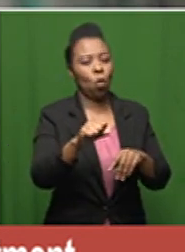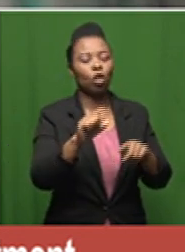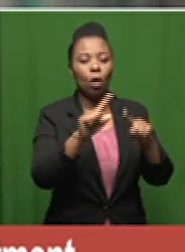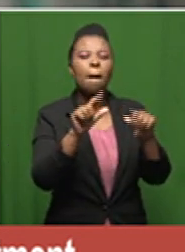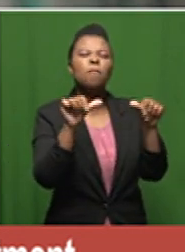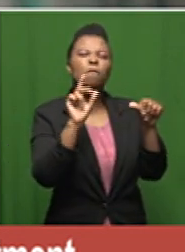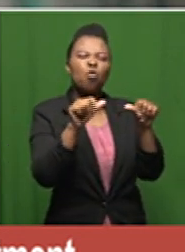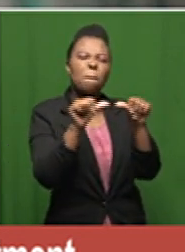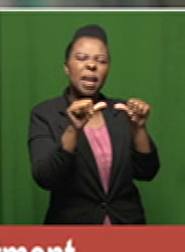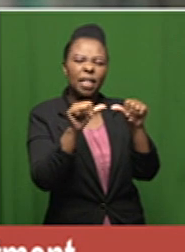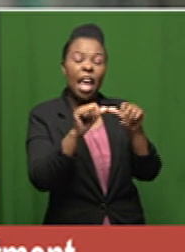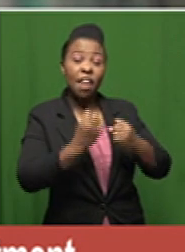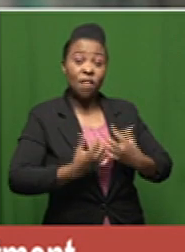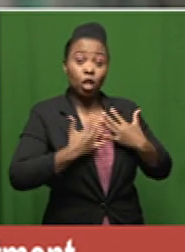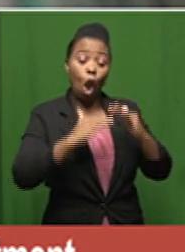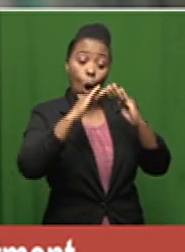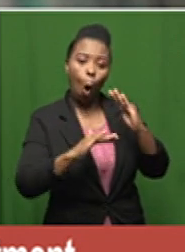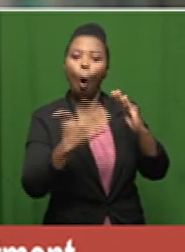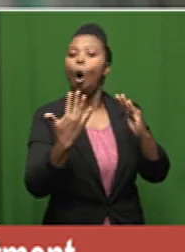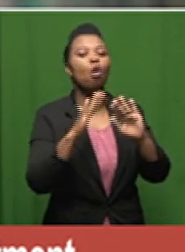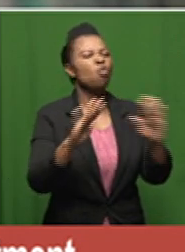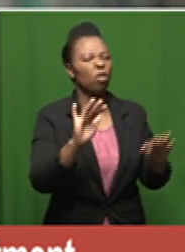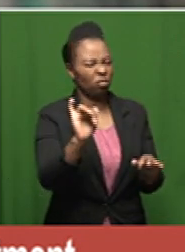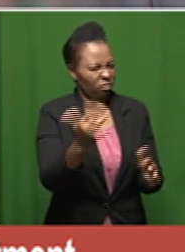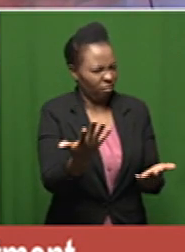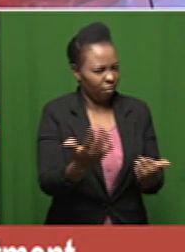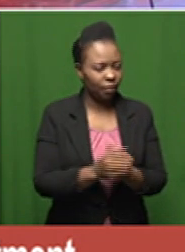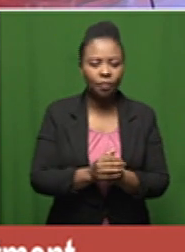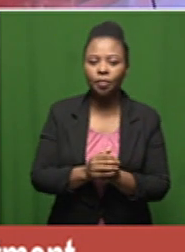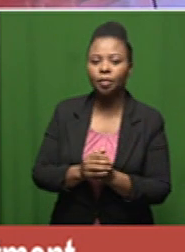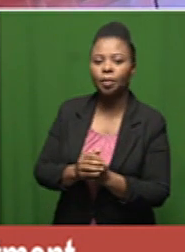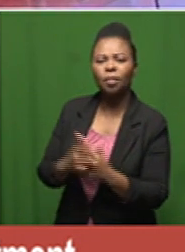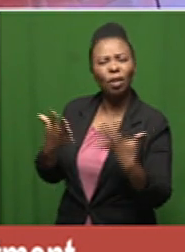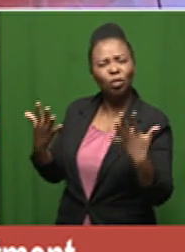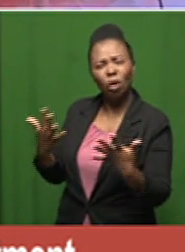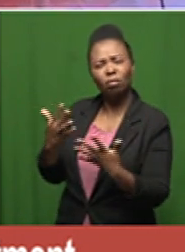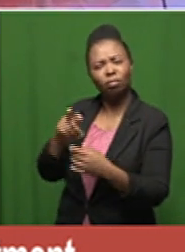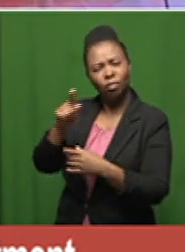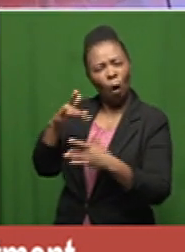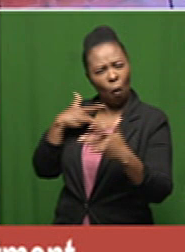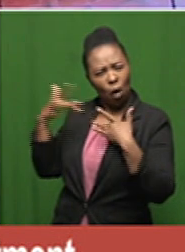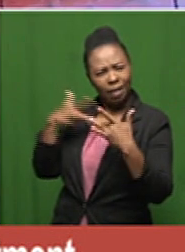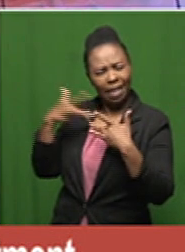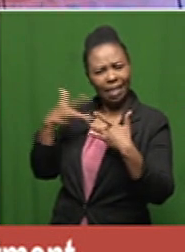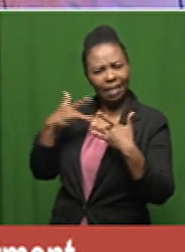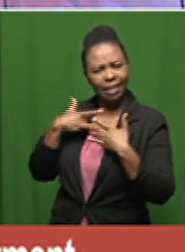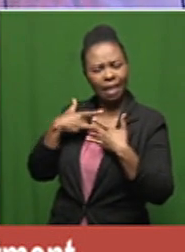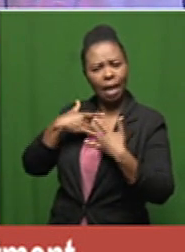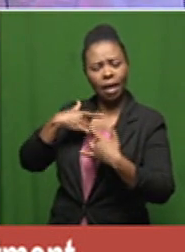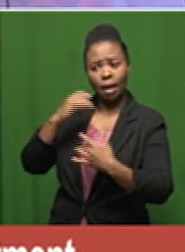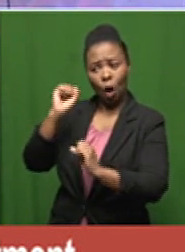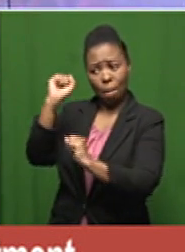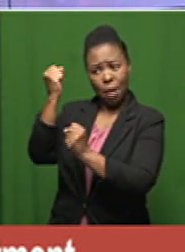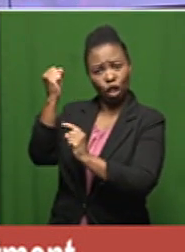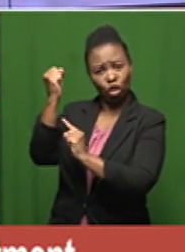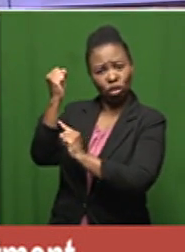whether in fact it is low or not are you concerned about the types of oxygen machines that are out there and are being